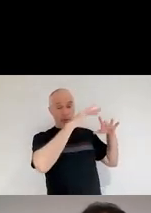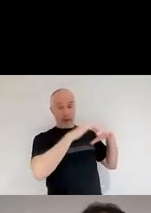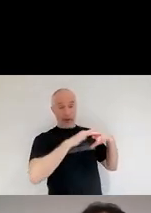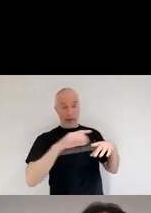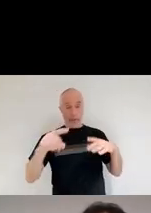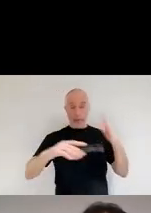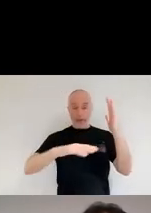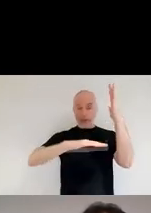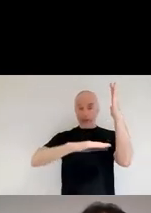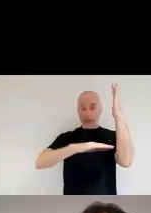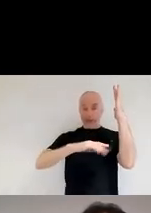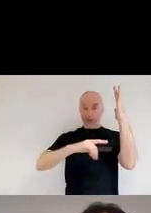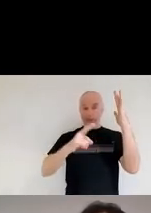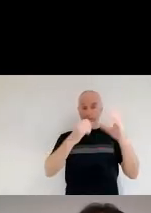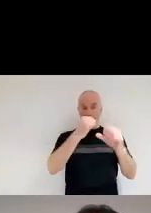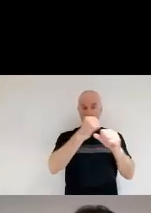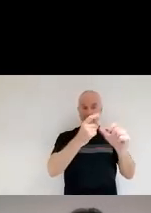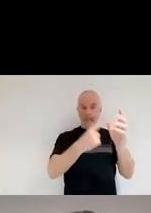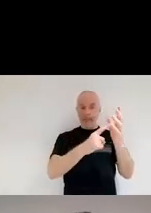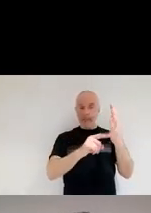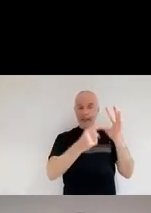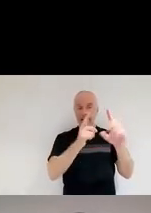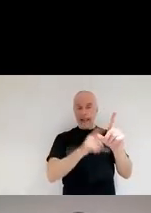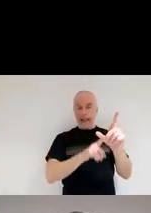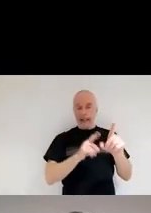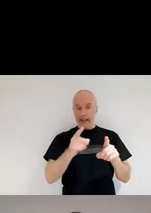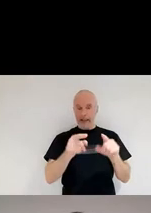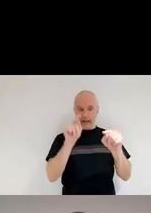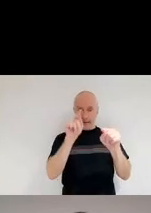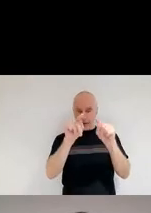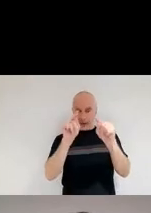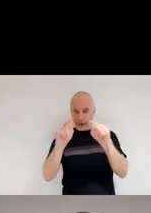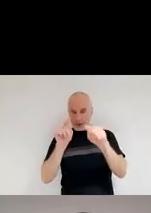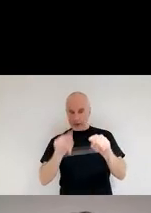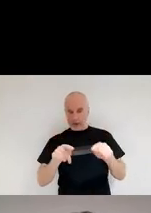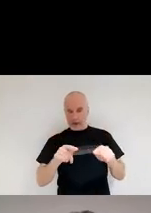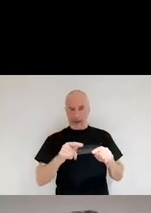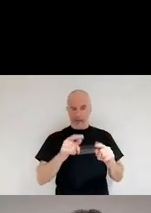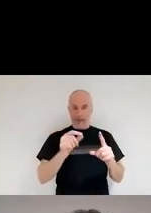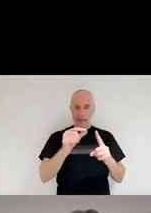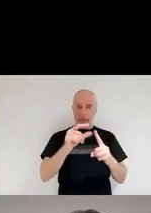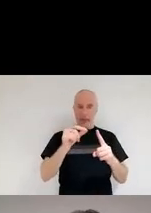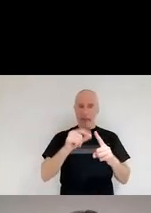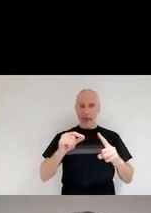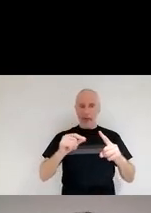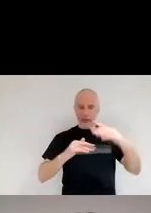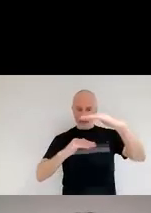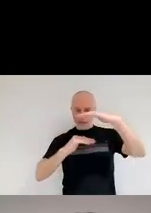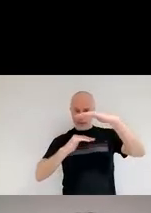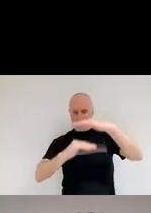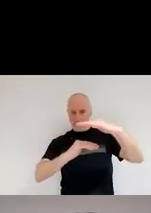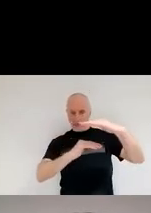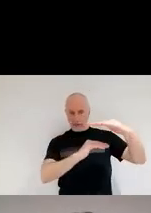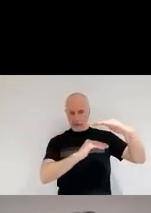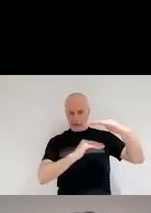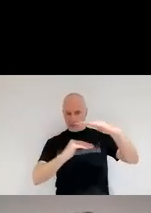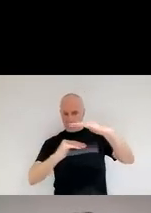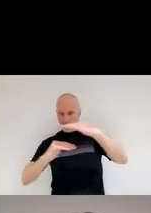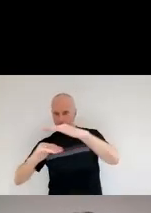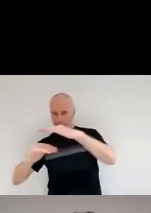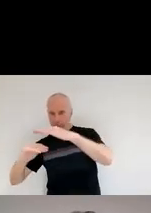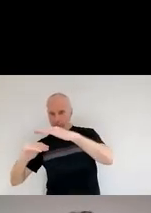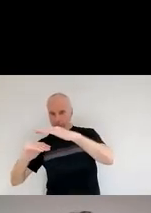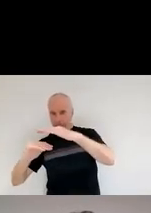plotting the galaxies here, there are the dots. And this purple region is showing how much, you know, this,